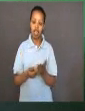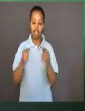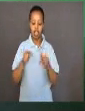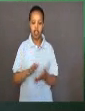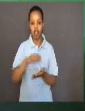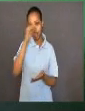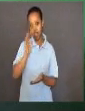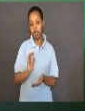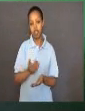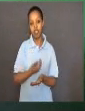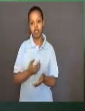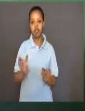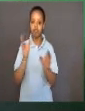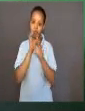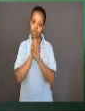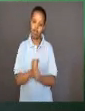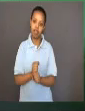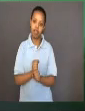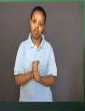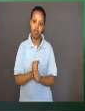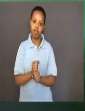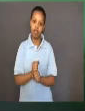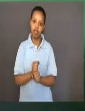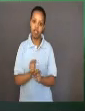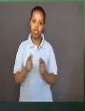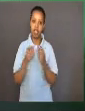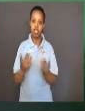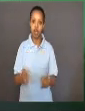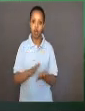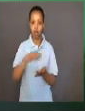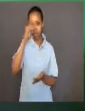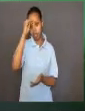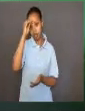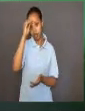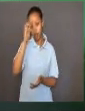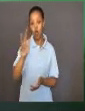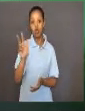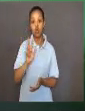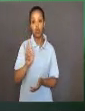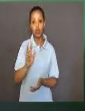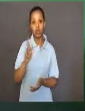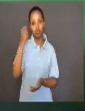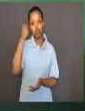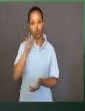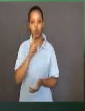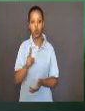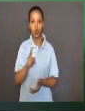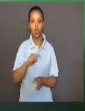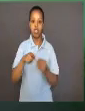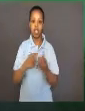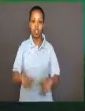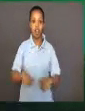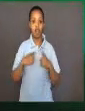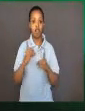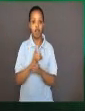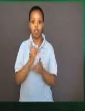lesson for today. We learned about three theories on the origin of life,